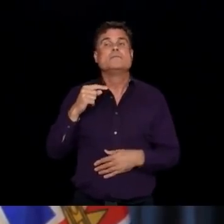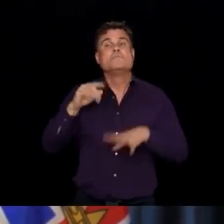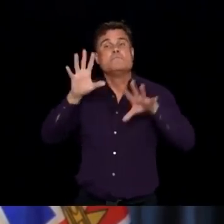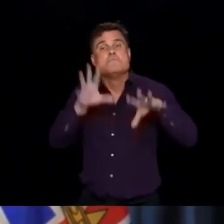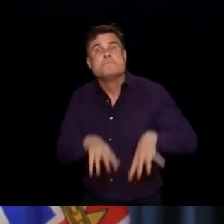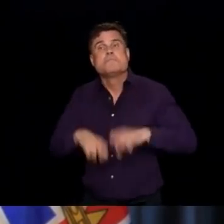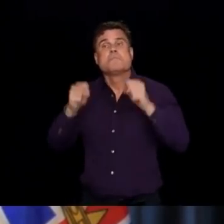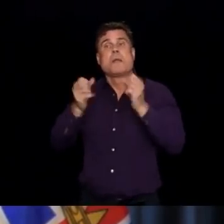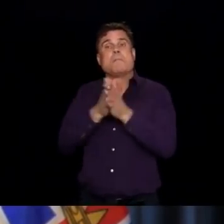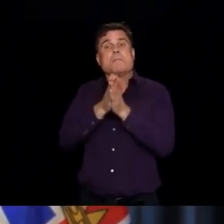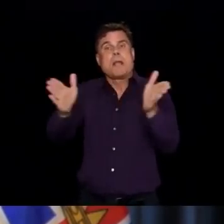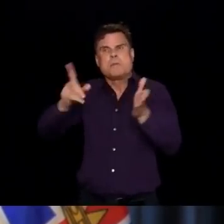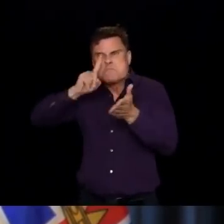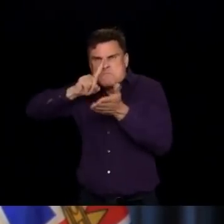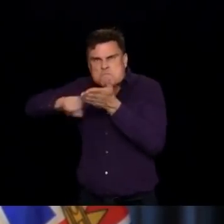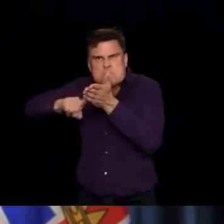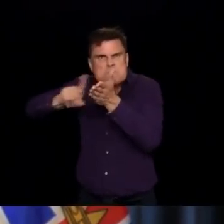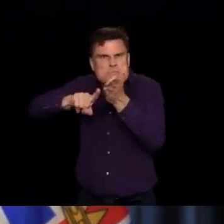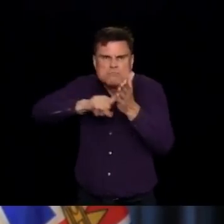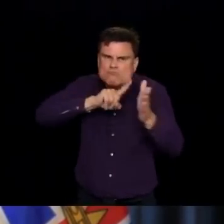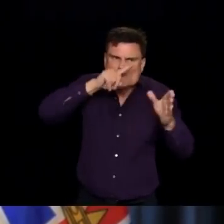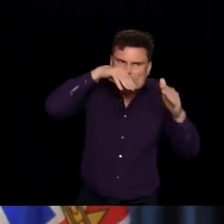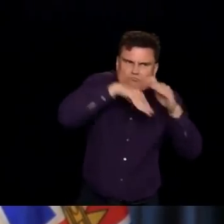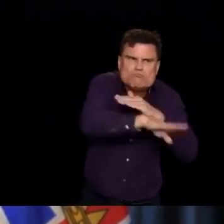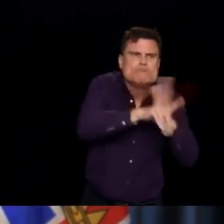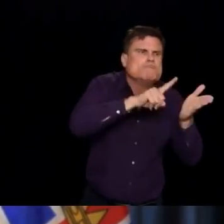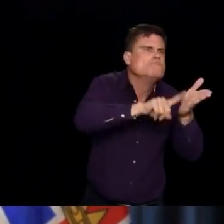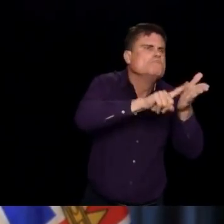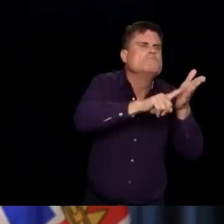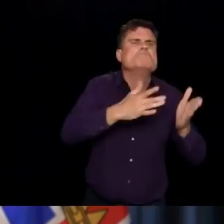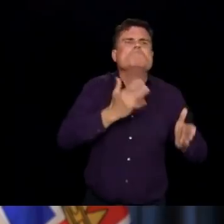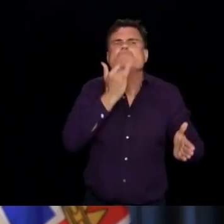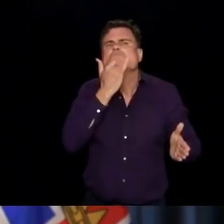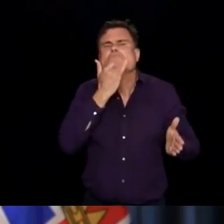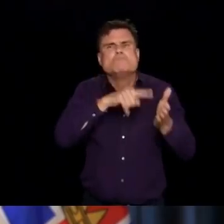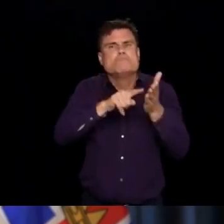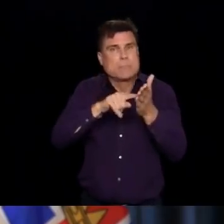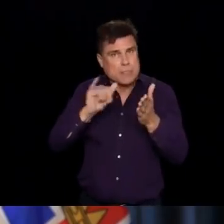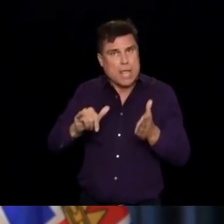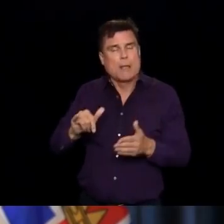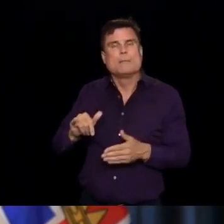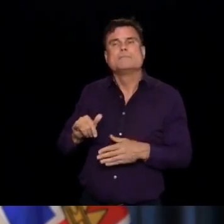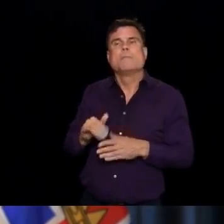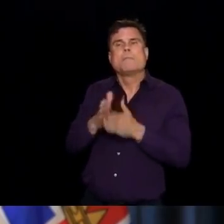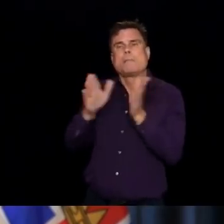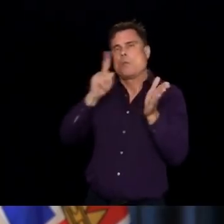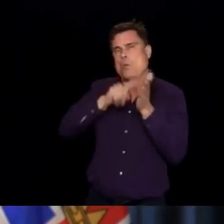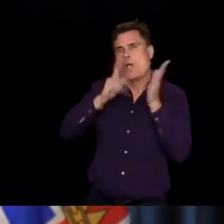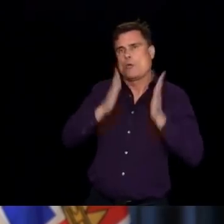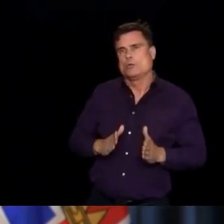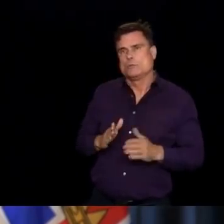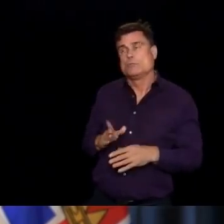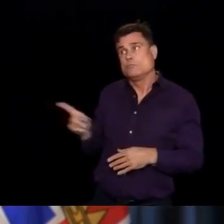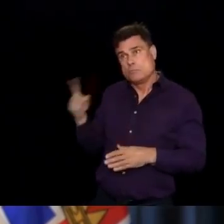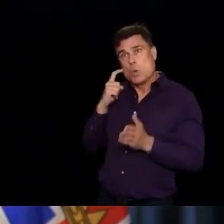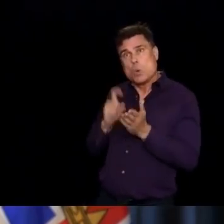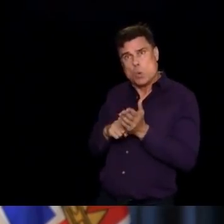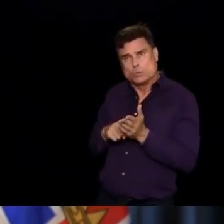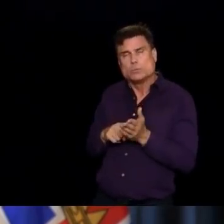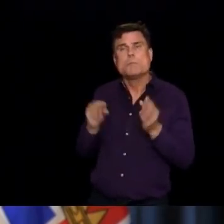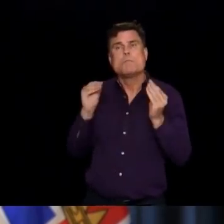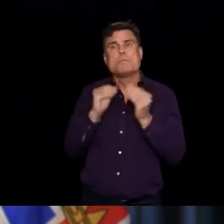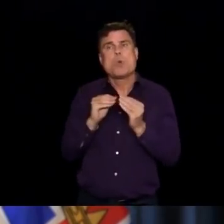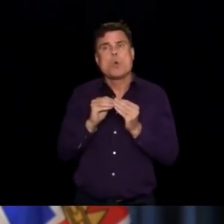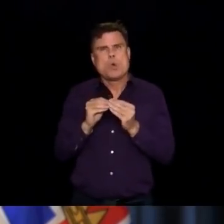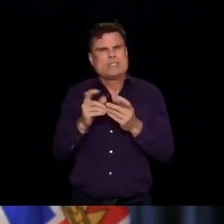more evidence of these types of conditions or proof comes forward about gaps in the system, would you commit to a public inquiry